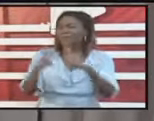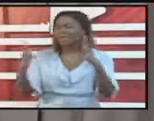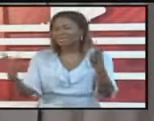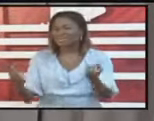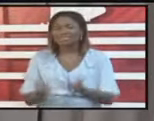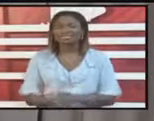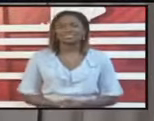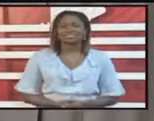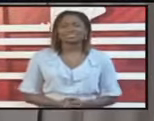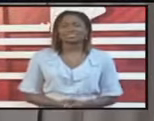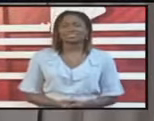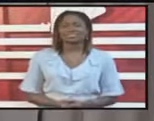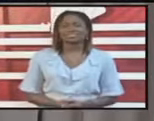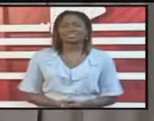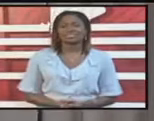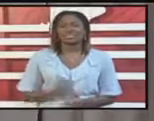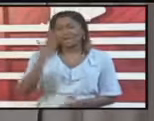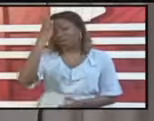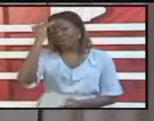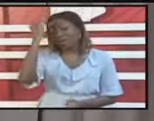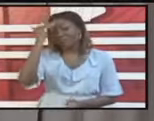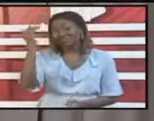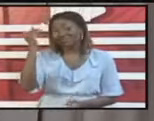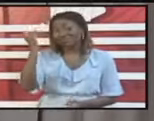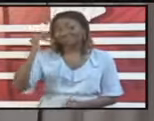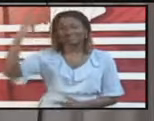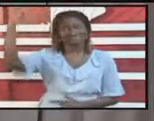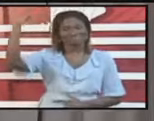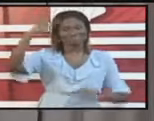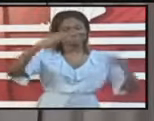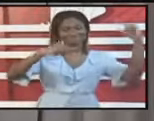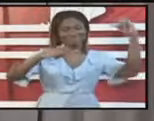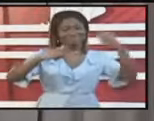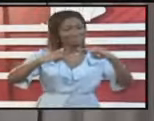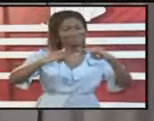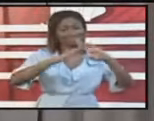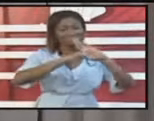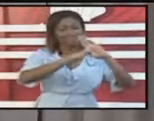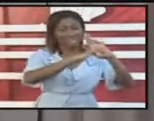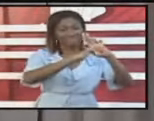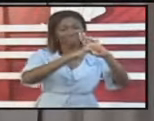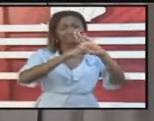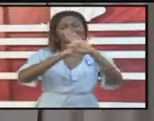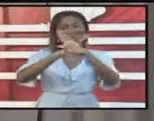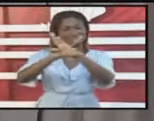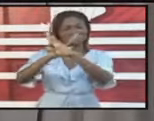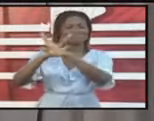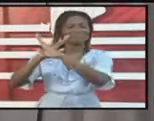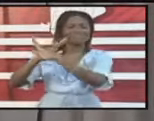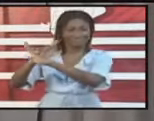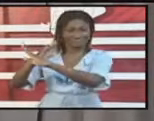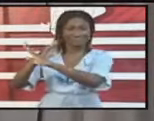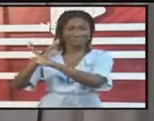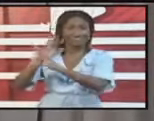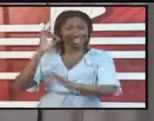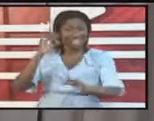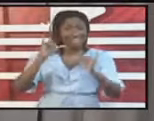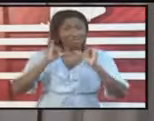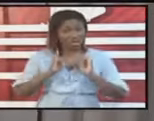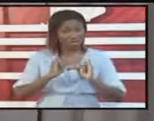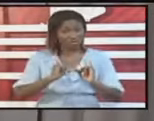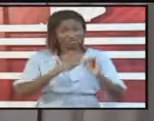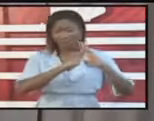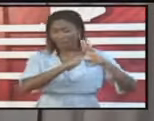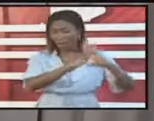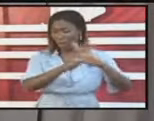daily basis is the border control. By us keeping our borders closed and continuing to manage